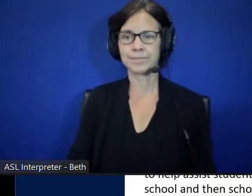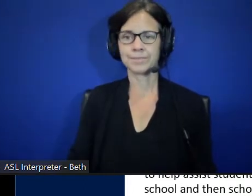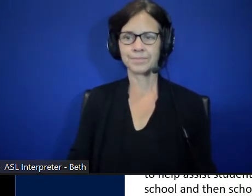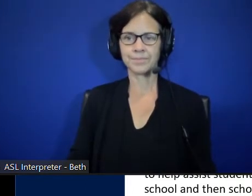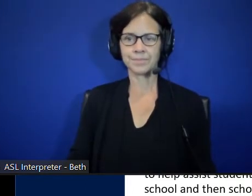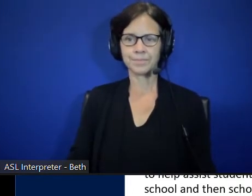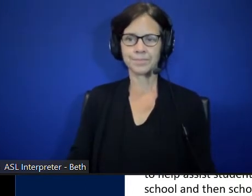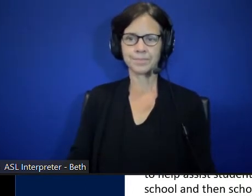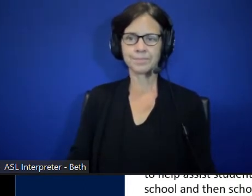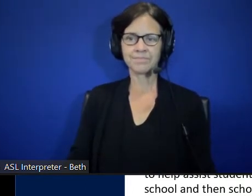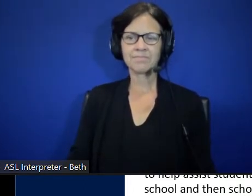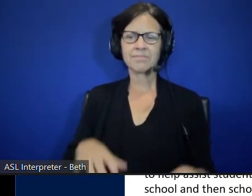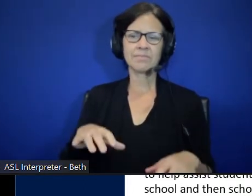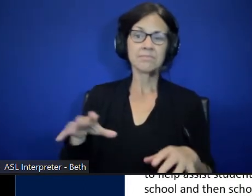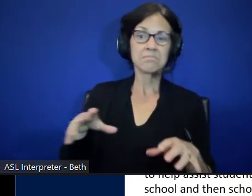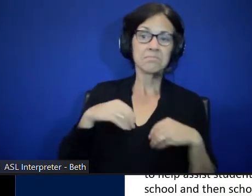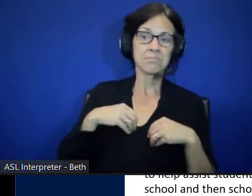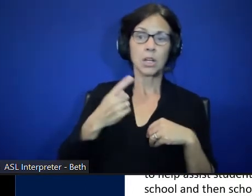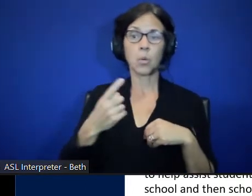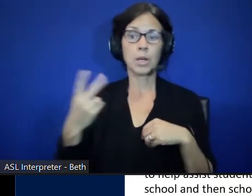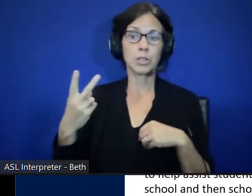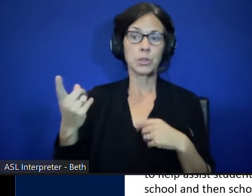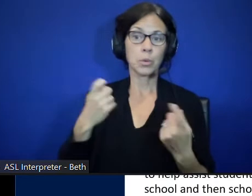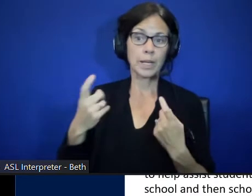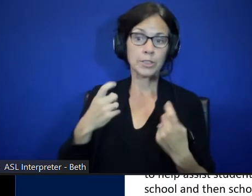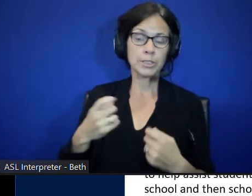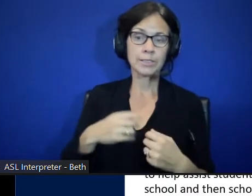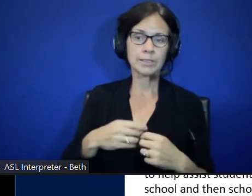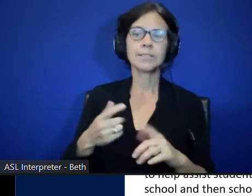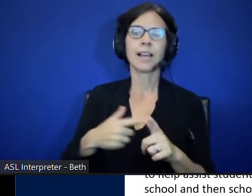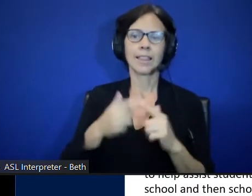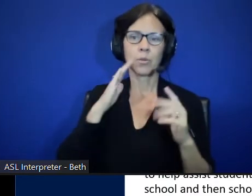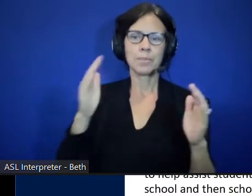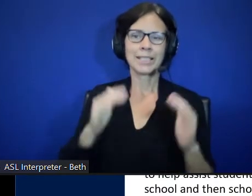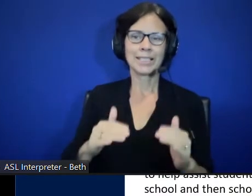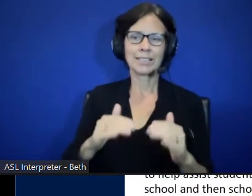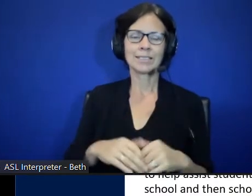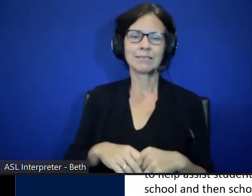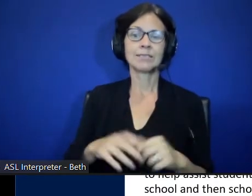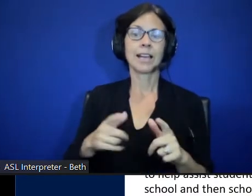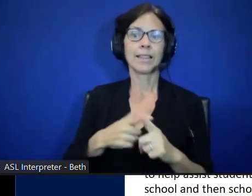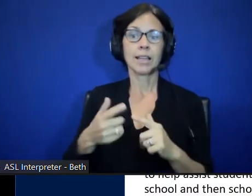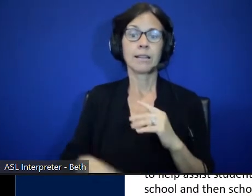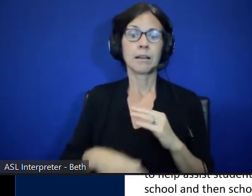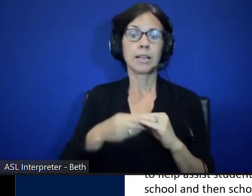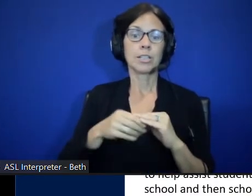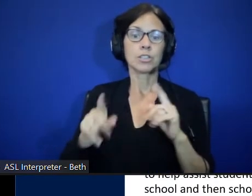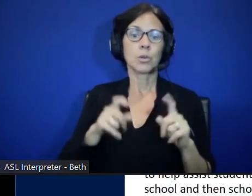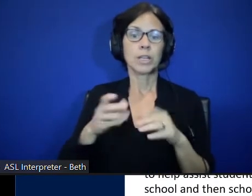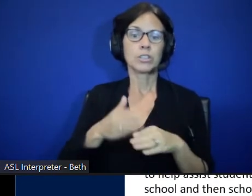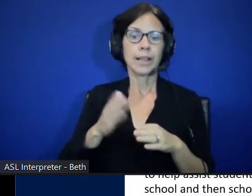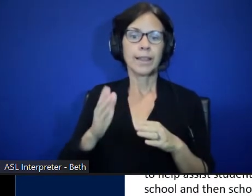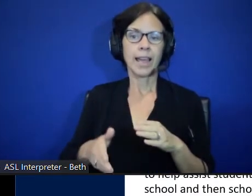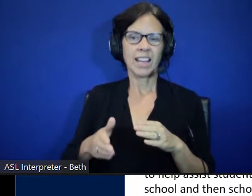You can take maybe one or two questions, and then we'll move to the next one. then if you have any additional questions at the end.